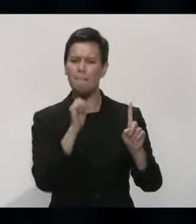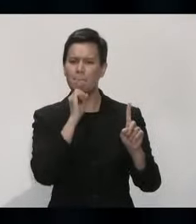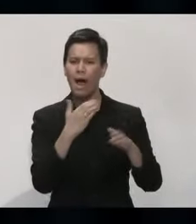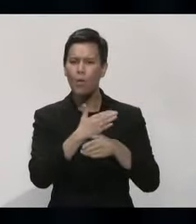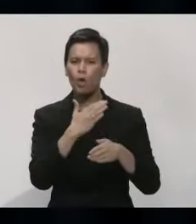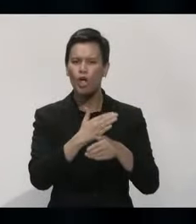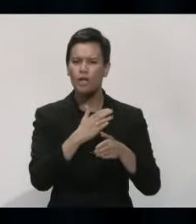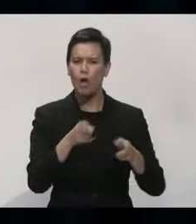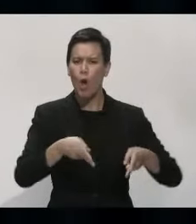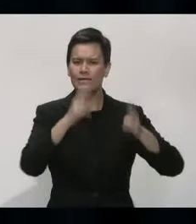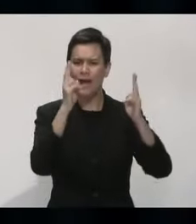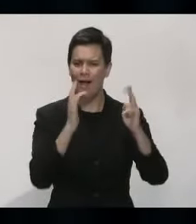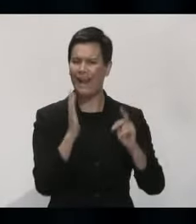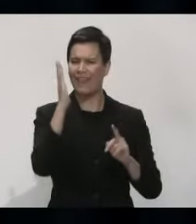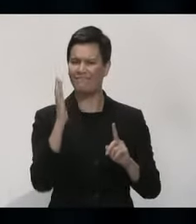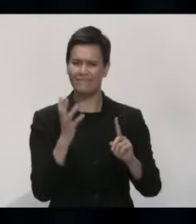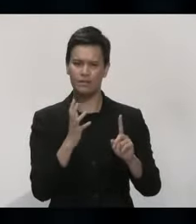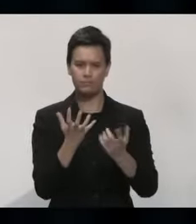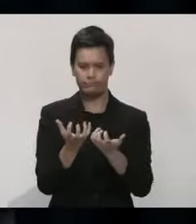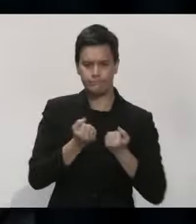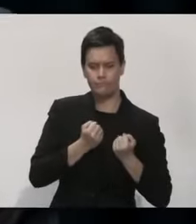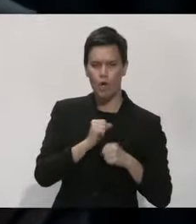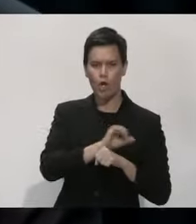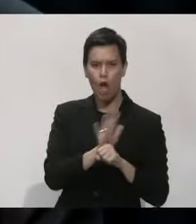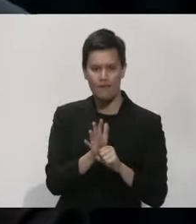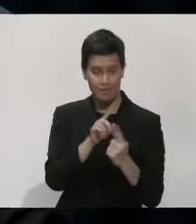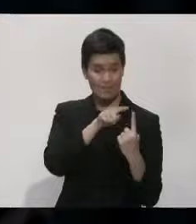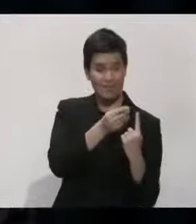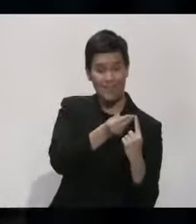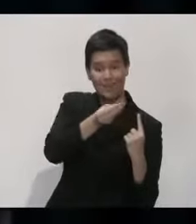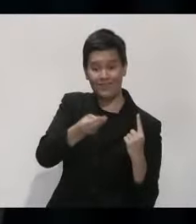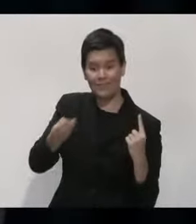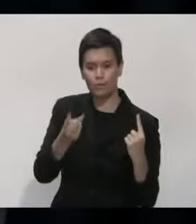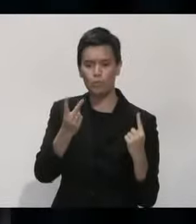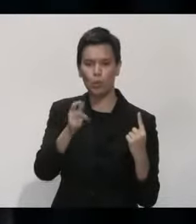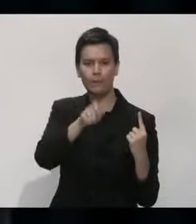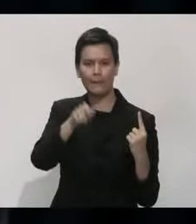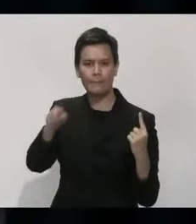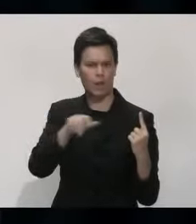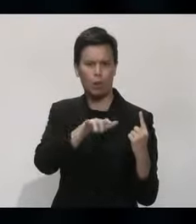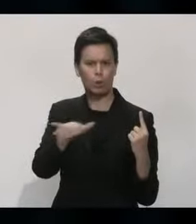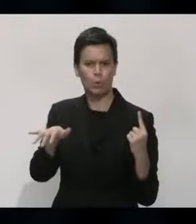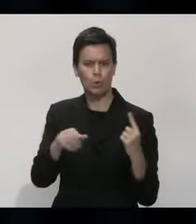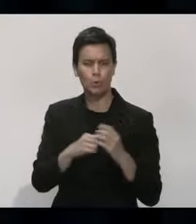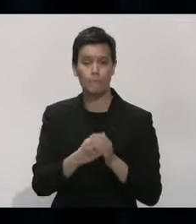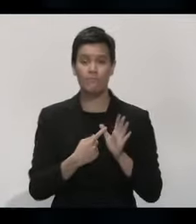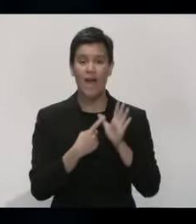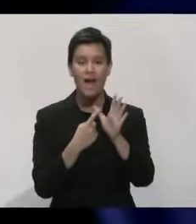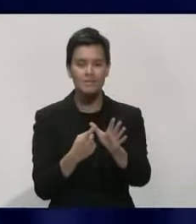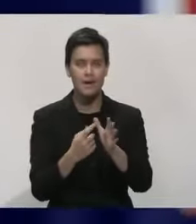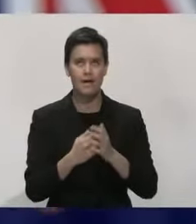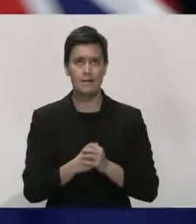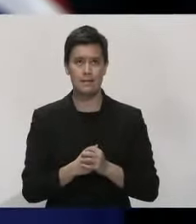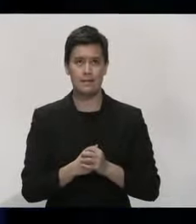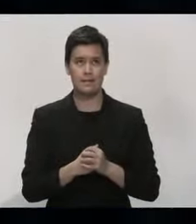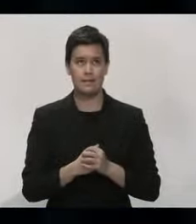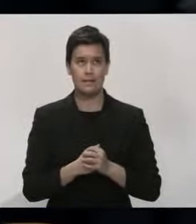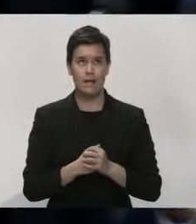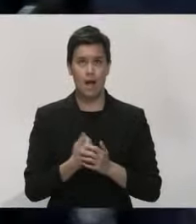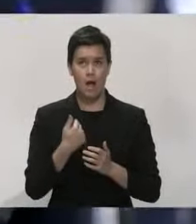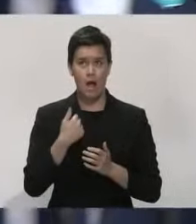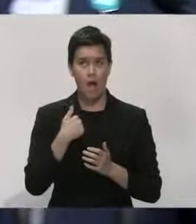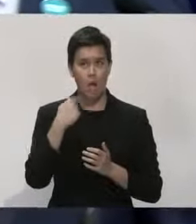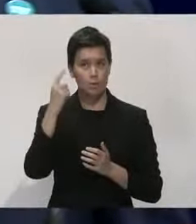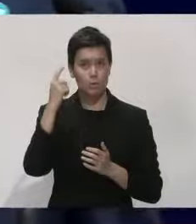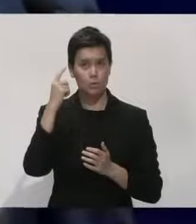family members, I Let's just check. We'll double check. I don't think there were – I don't want to seem to be saying something different to you, but I don't think there